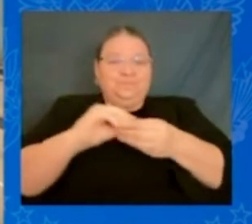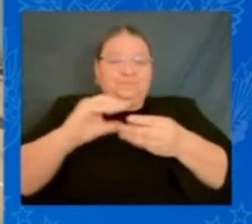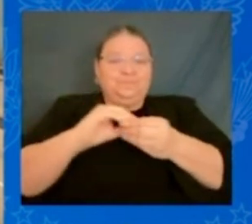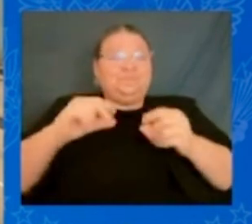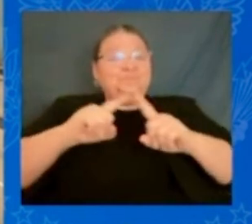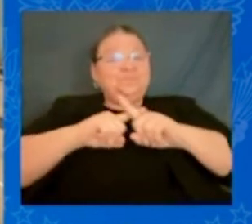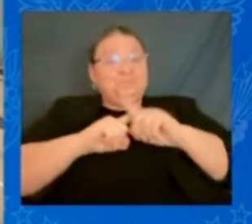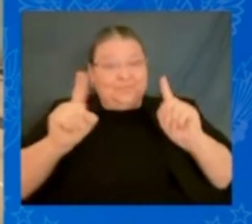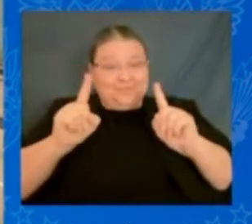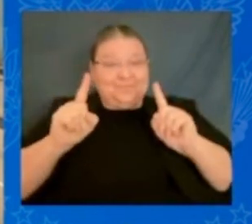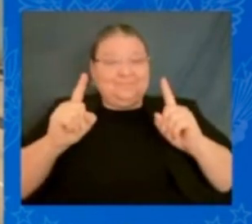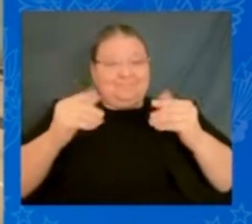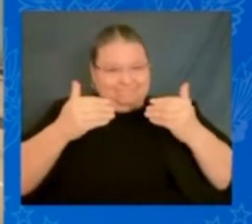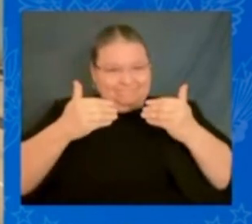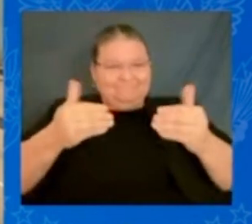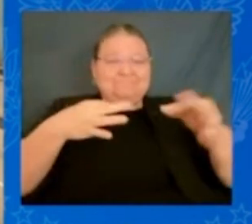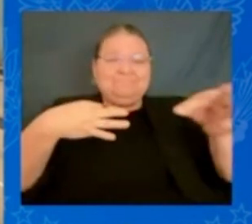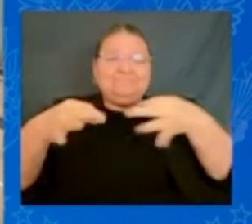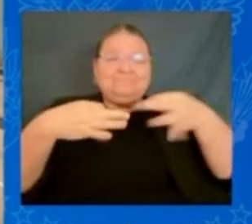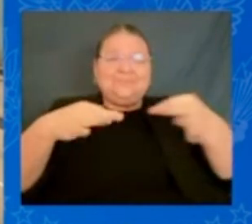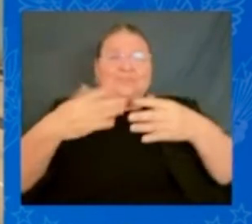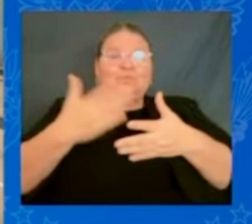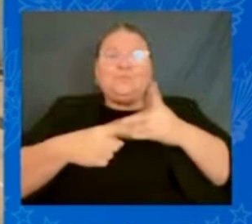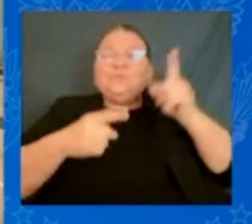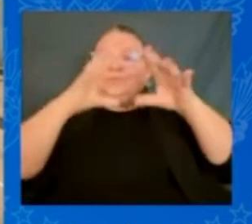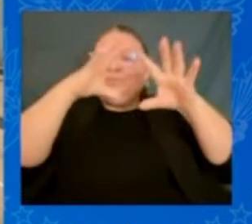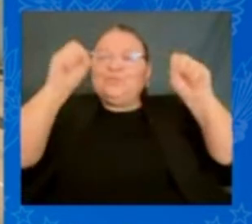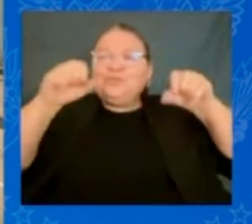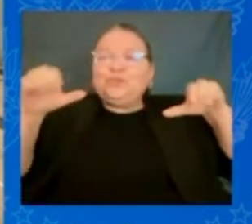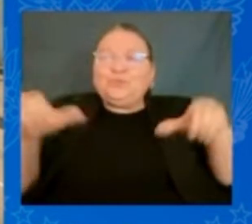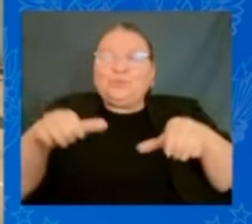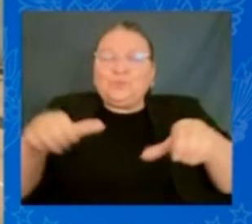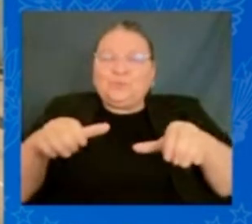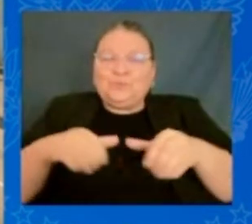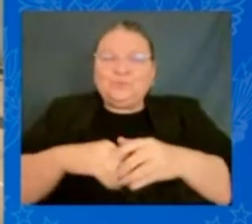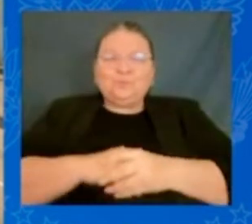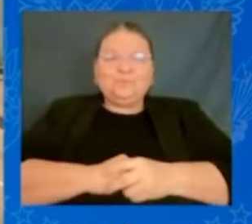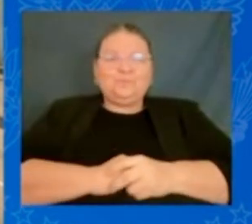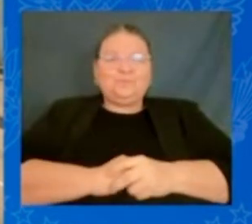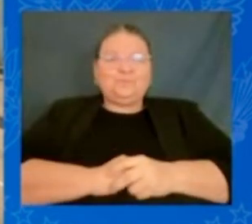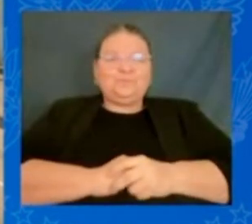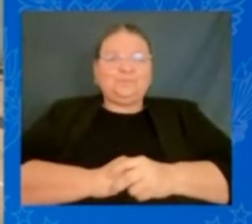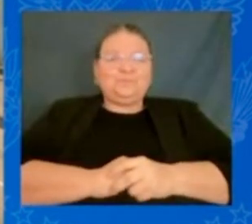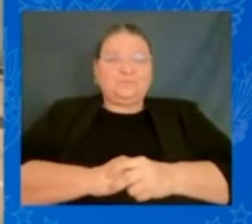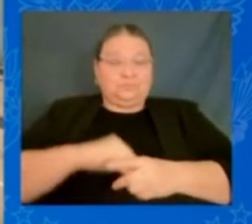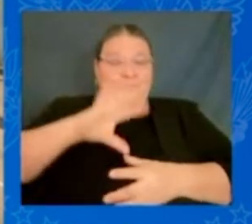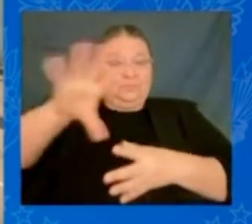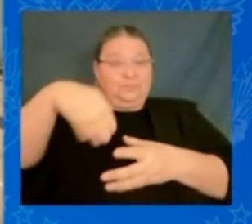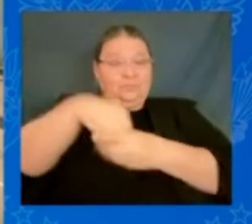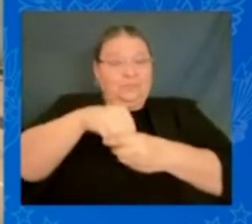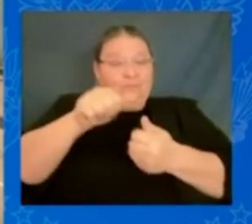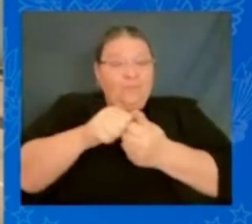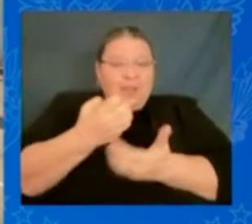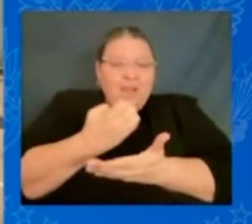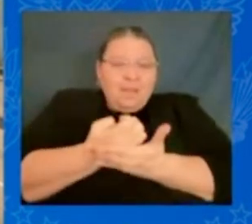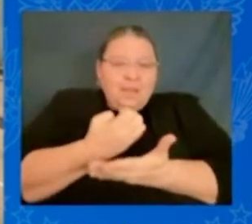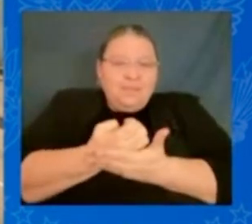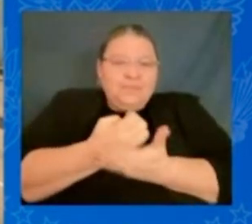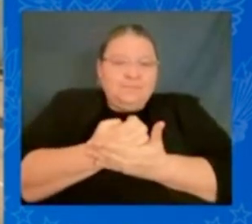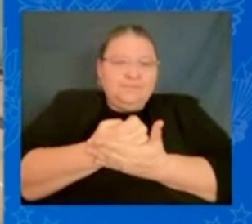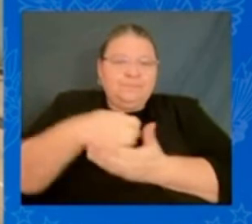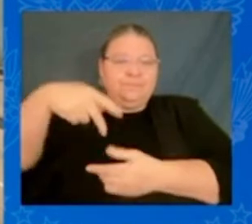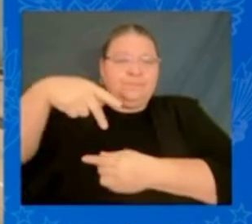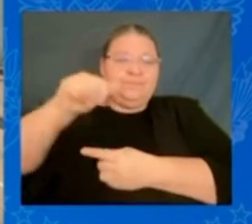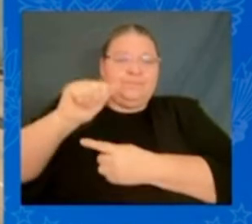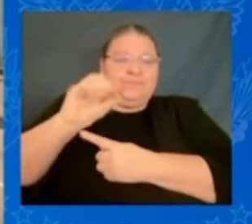hopefully, in some type of package, like an economic package, to help bring Selma back to its old